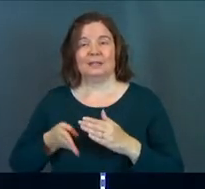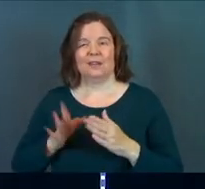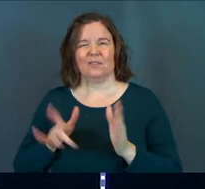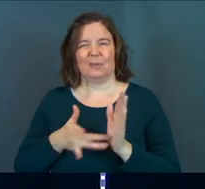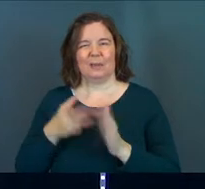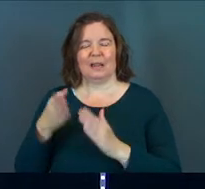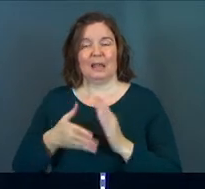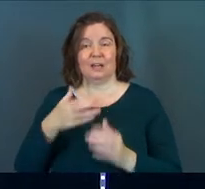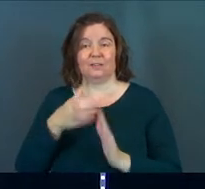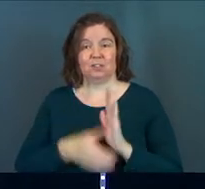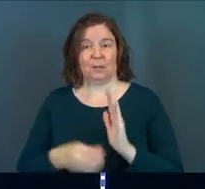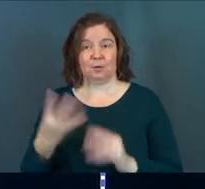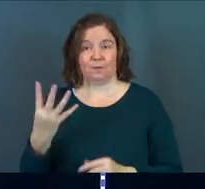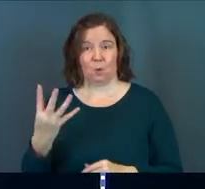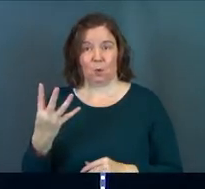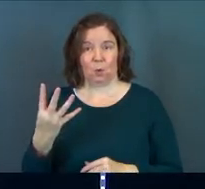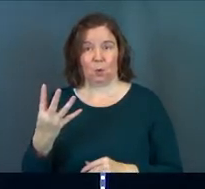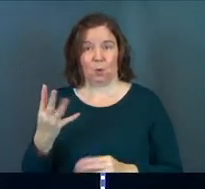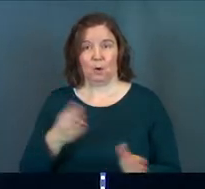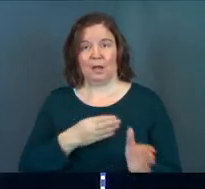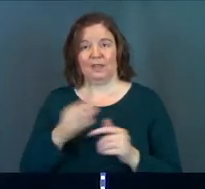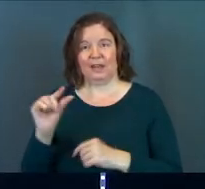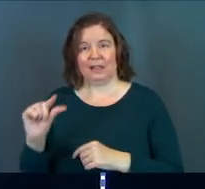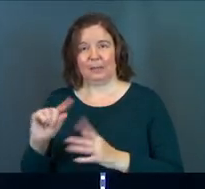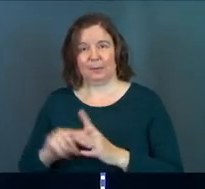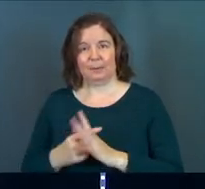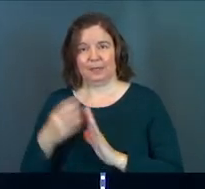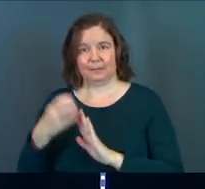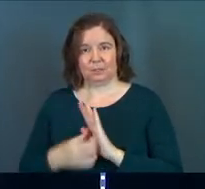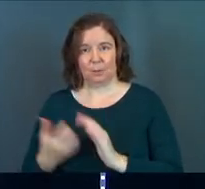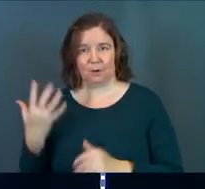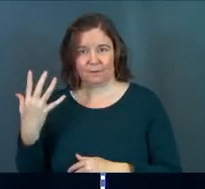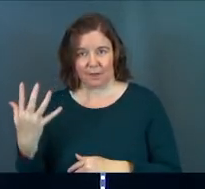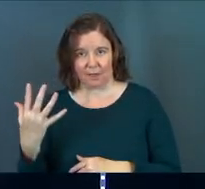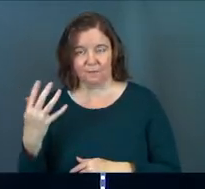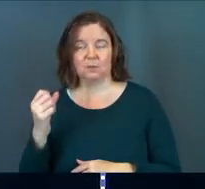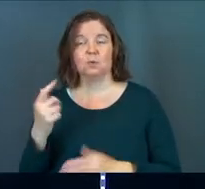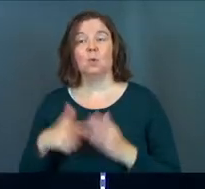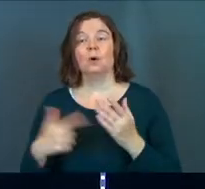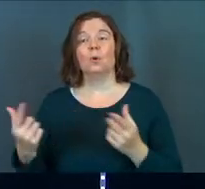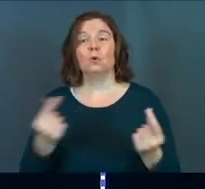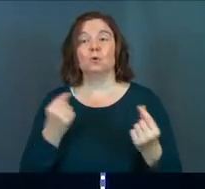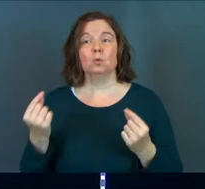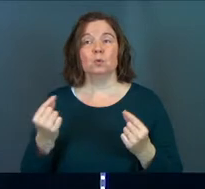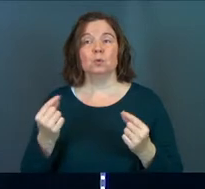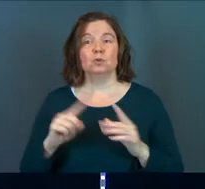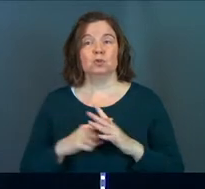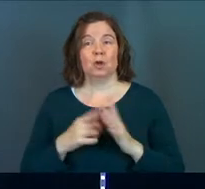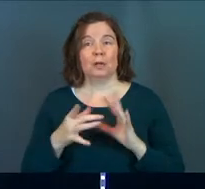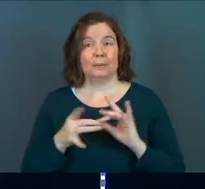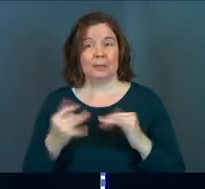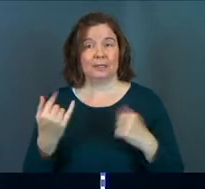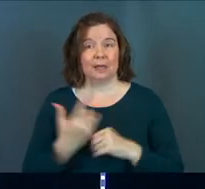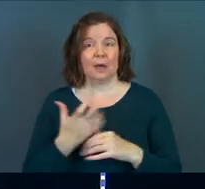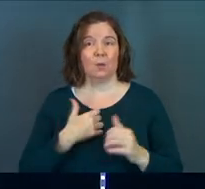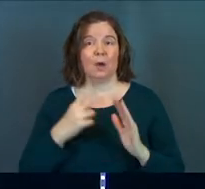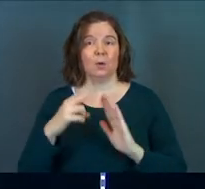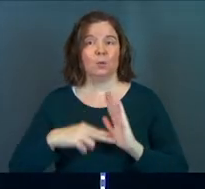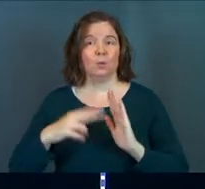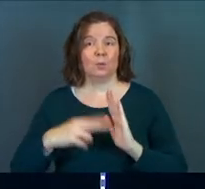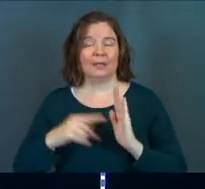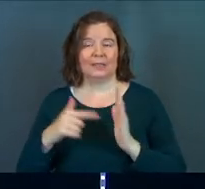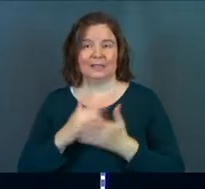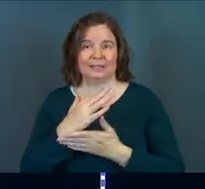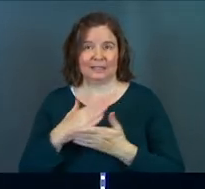kind of middle end of chapter 4 of James, and a little bit of the beginning of chapter 5. And so what I want to do to start the message today is I just want to read